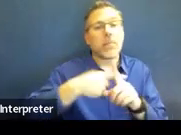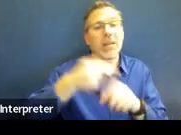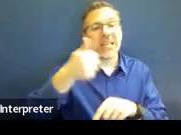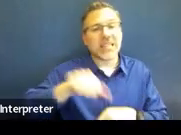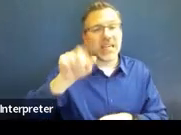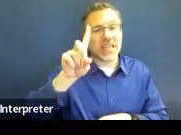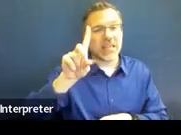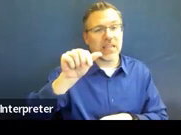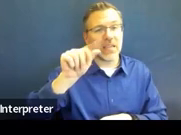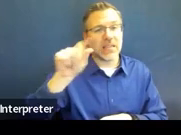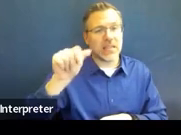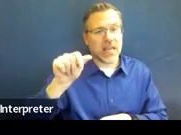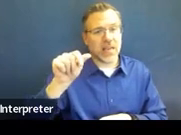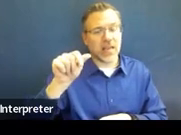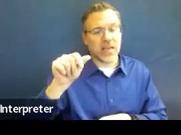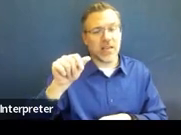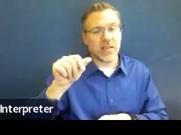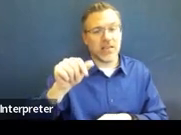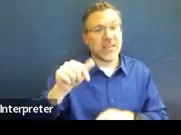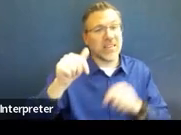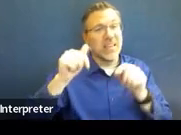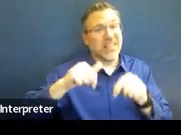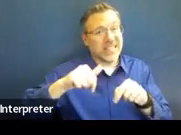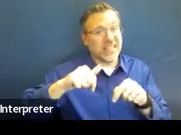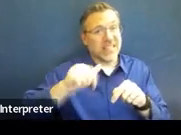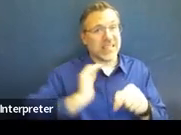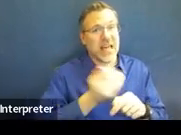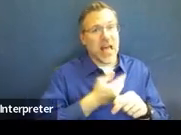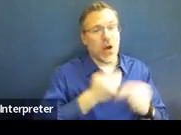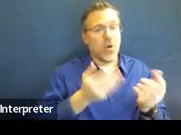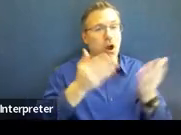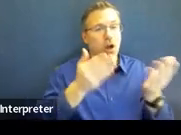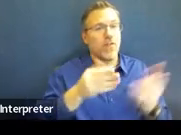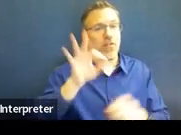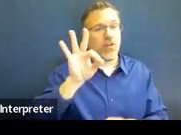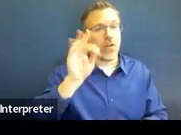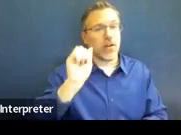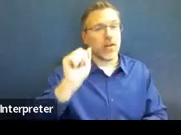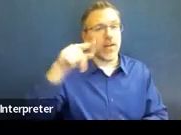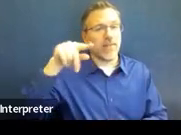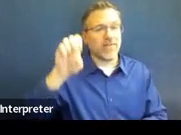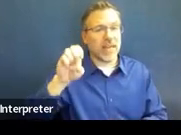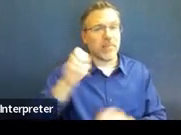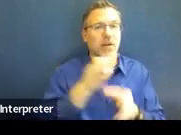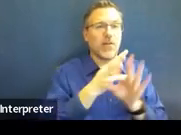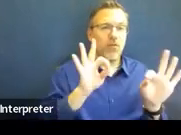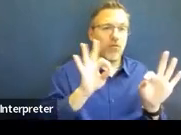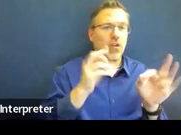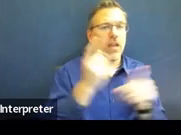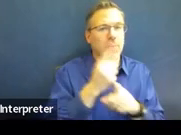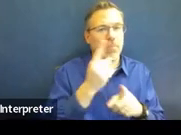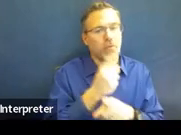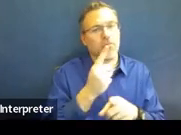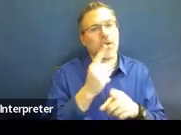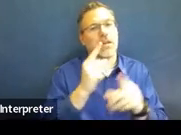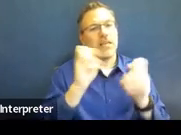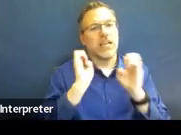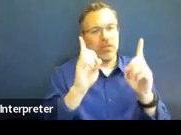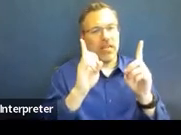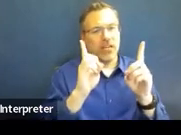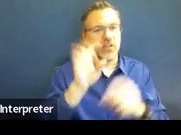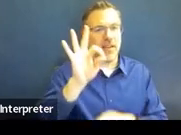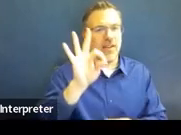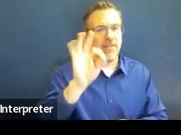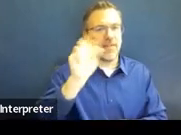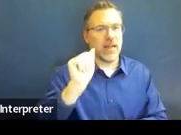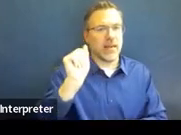this is really the district's offer of FAPE, Free Appropriate Public Education for the Child. And just a little note that